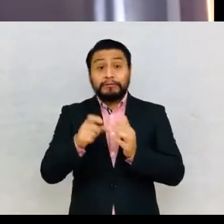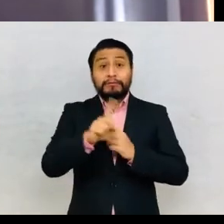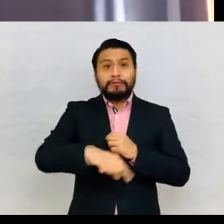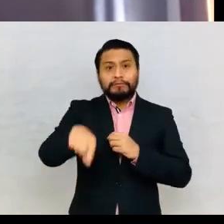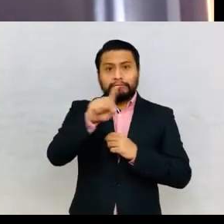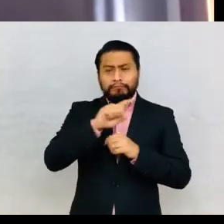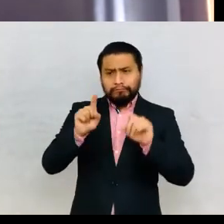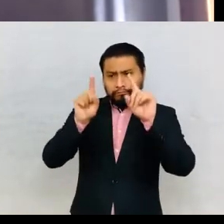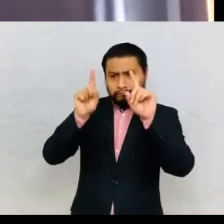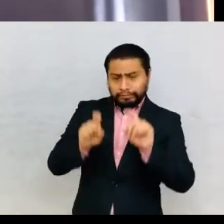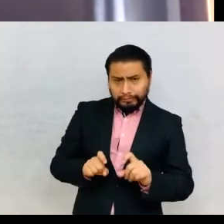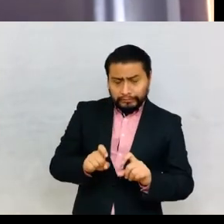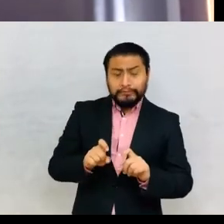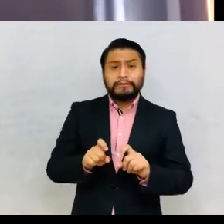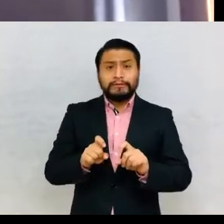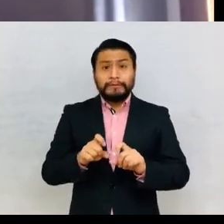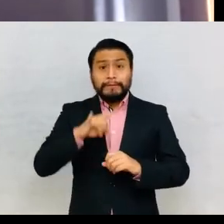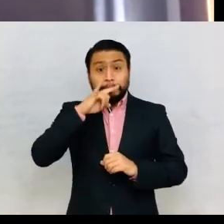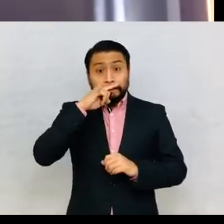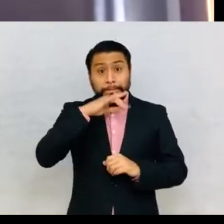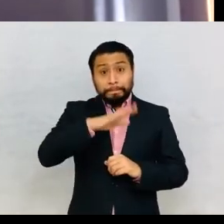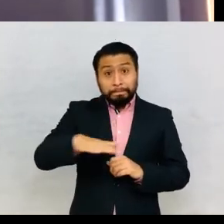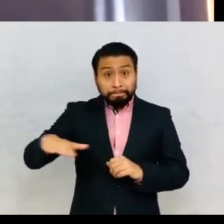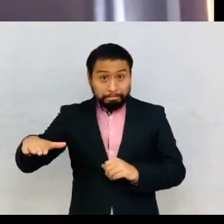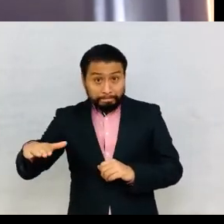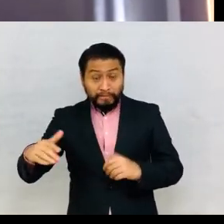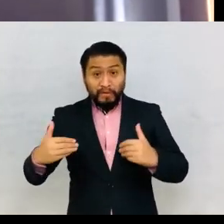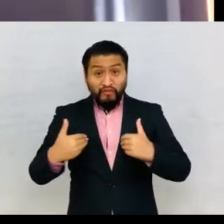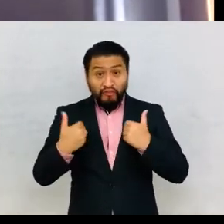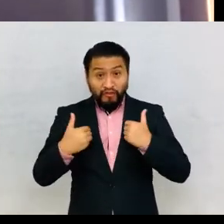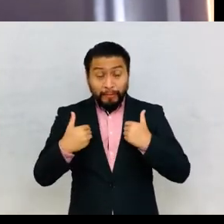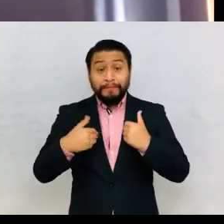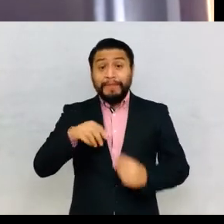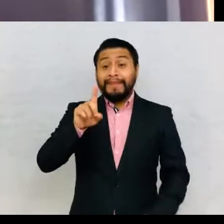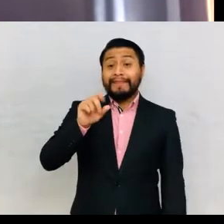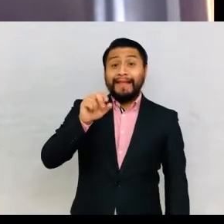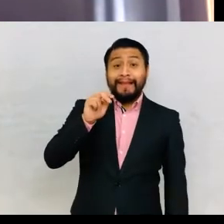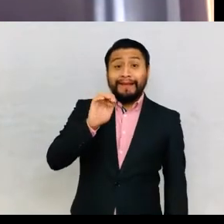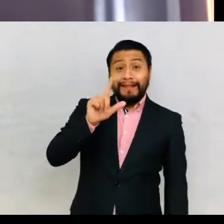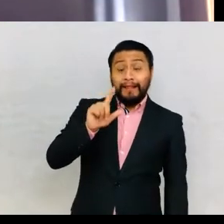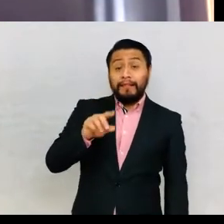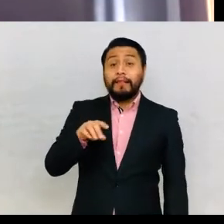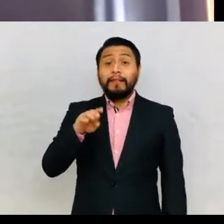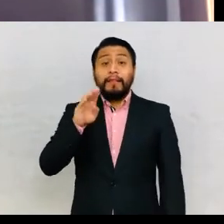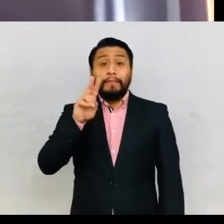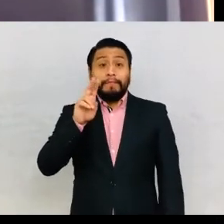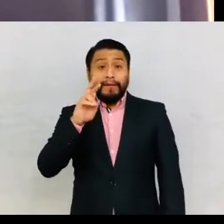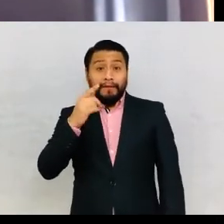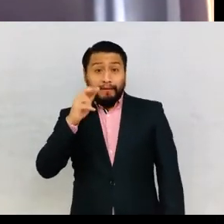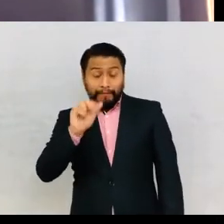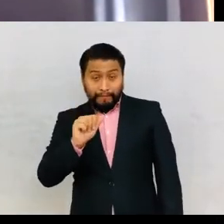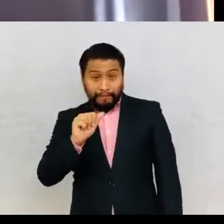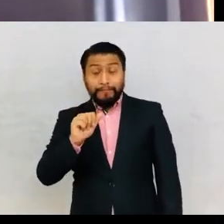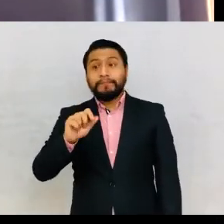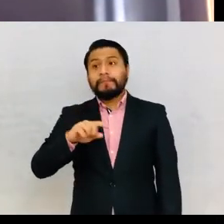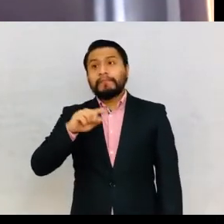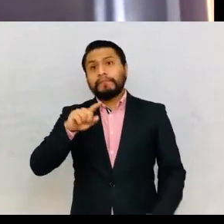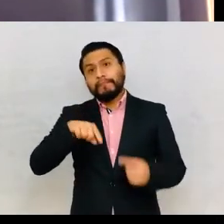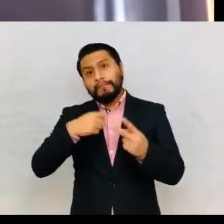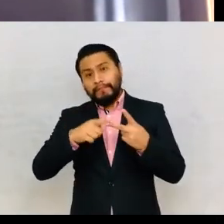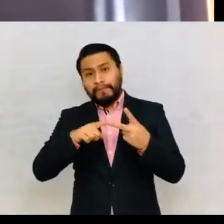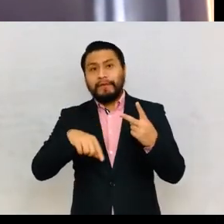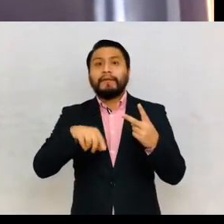children and adolescents. The works of doctors such as Daniel Vergara-Lope and Uribe Troncoso, and later,